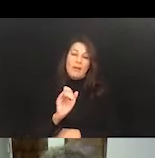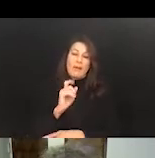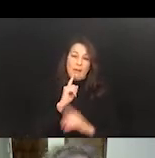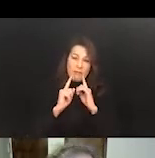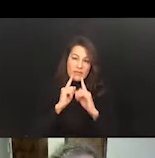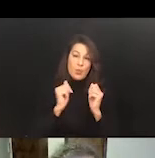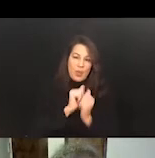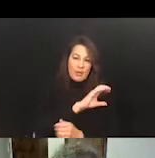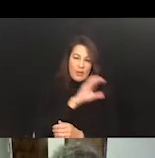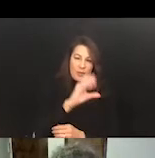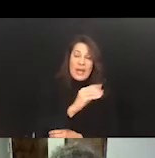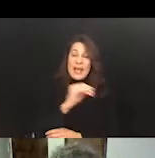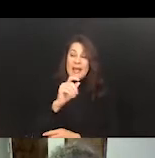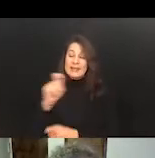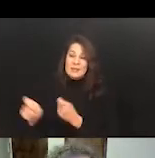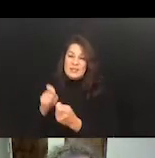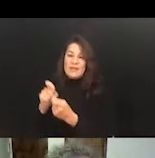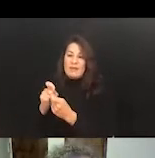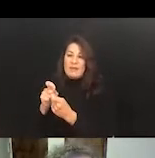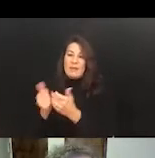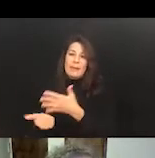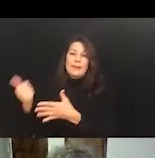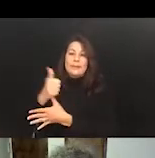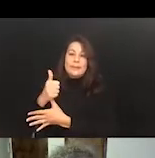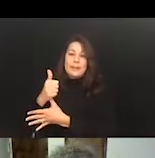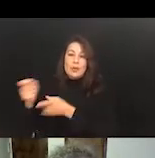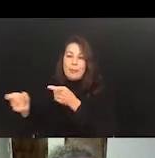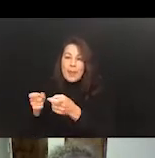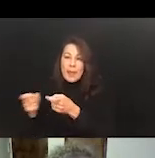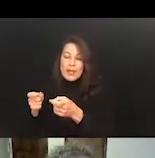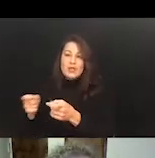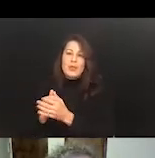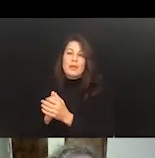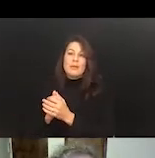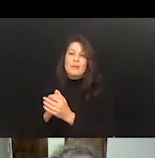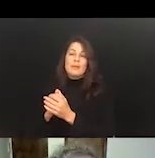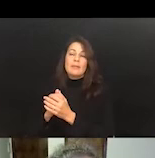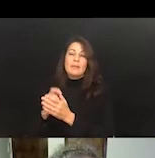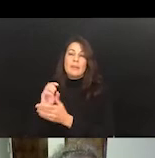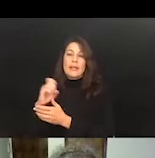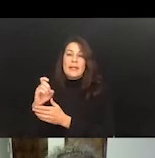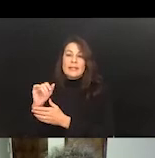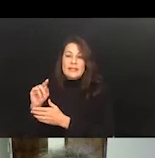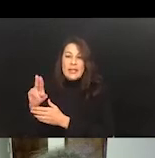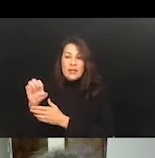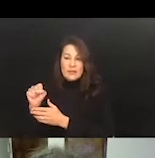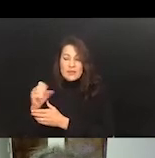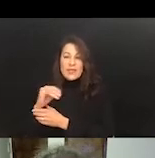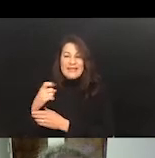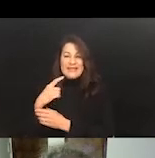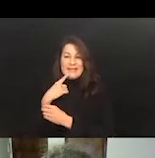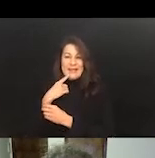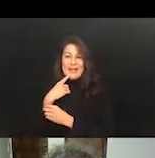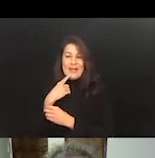particularly senior management within the company, C-level executives, and say, we need